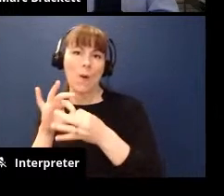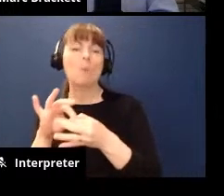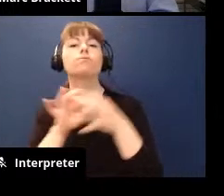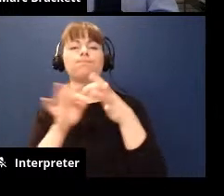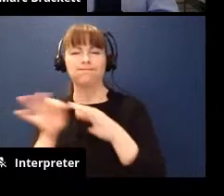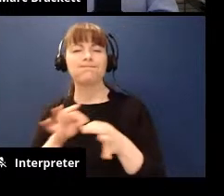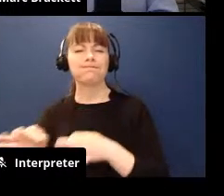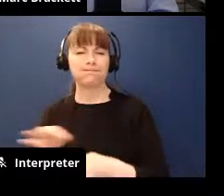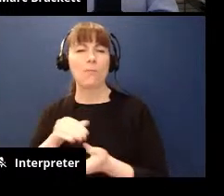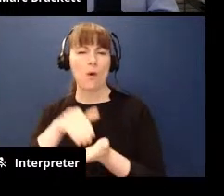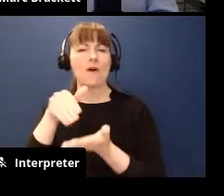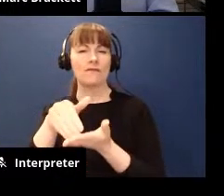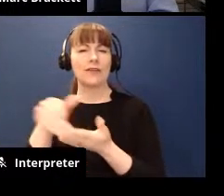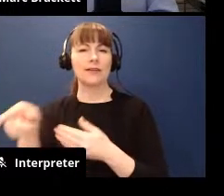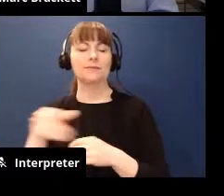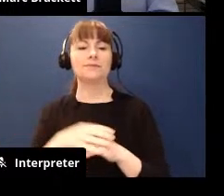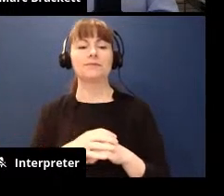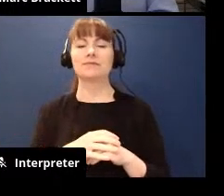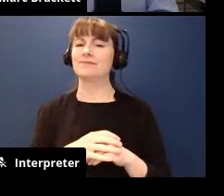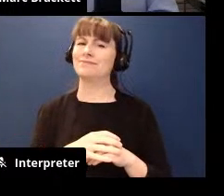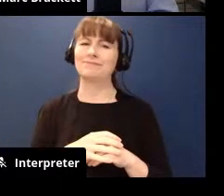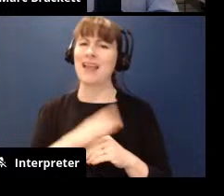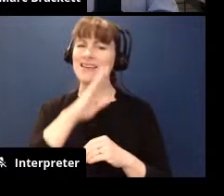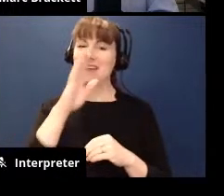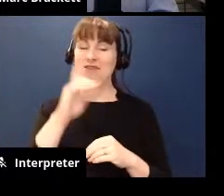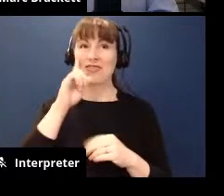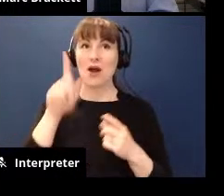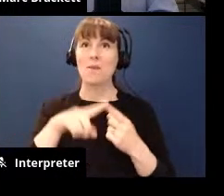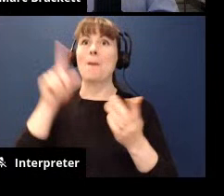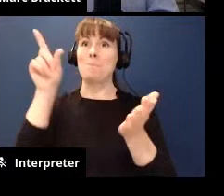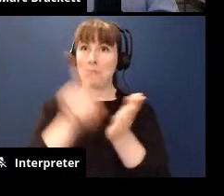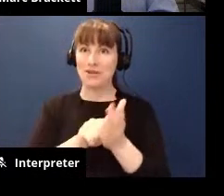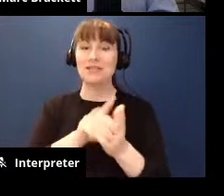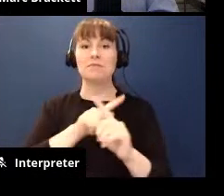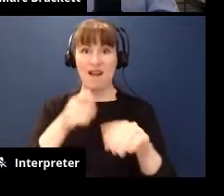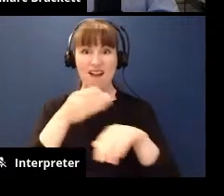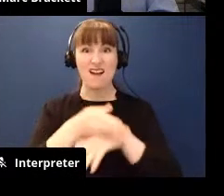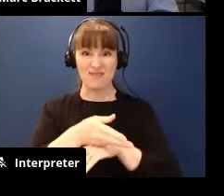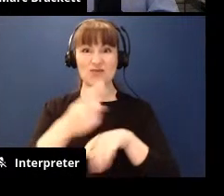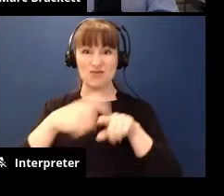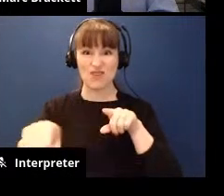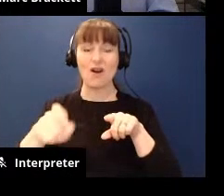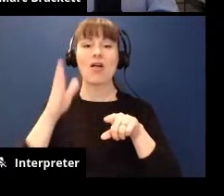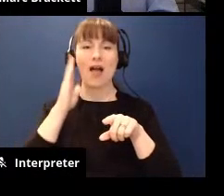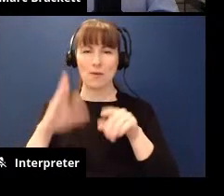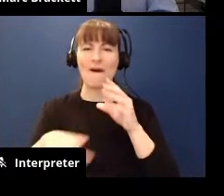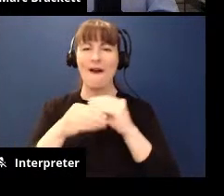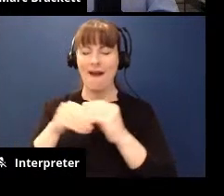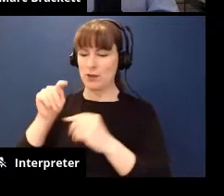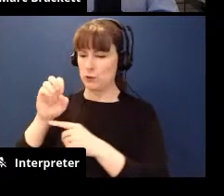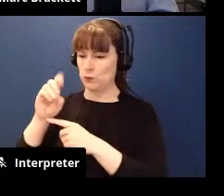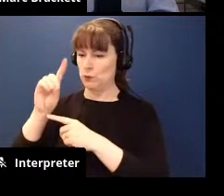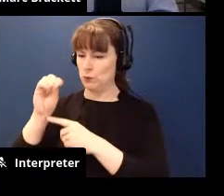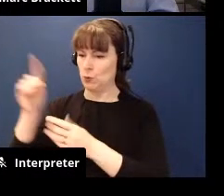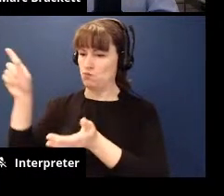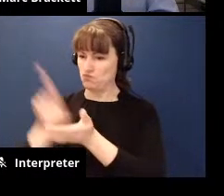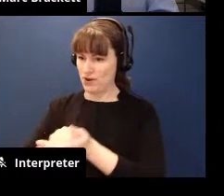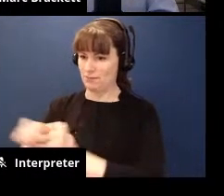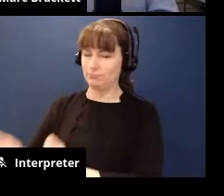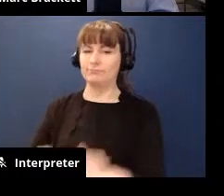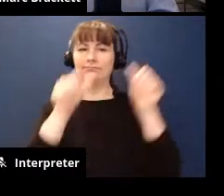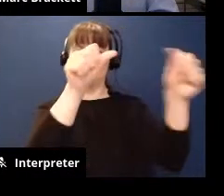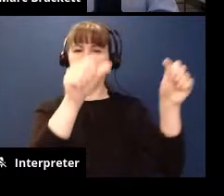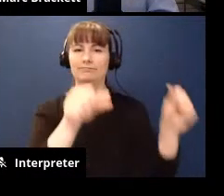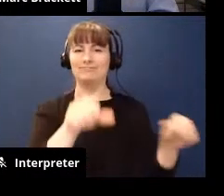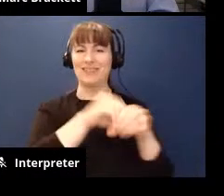um i i never thought to print this out but i think after this call i'm going to add to my to-do list i'm to put this out and put this in our kitchen and